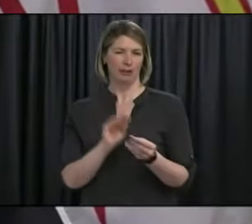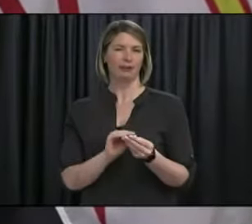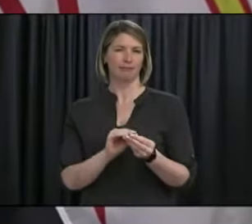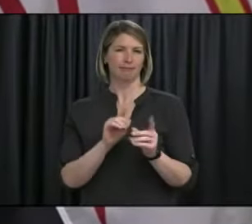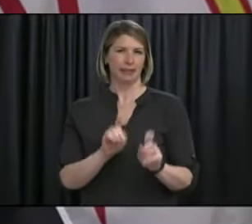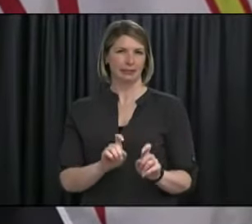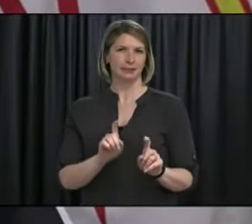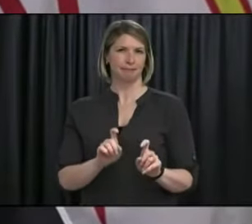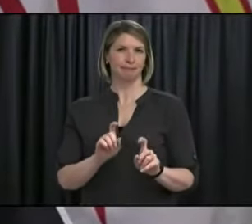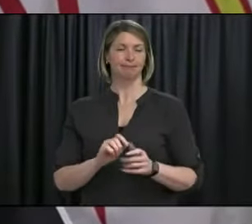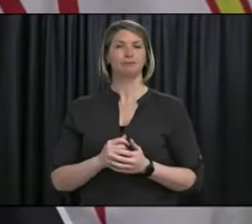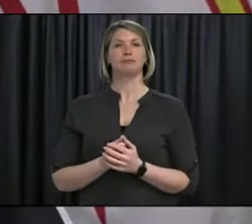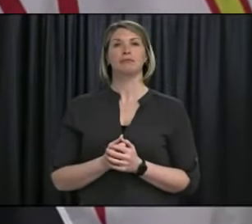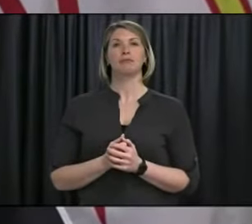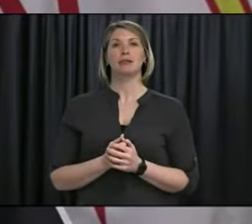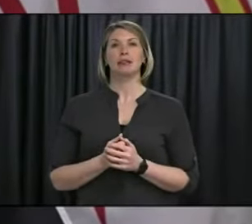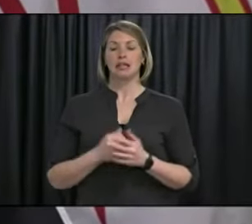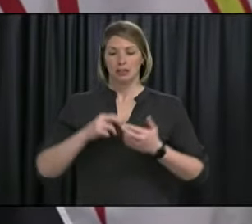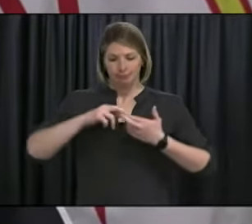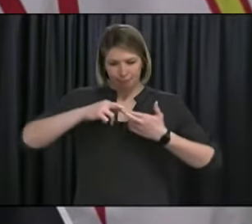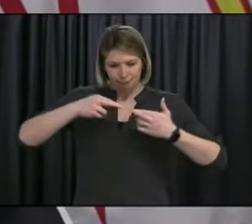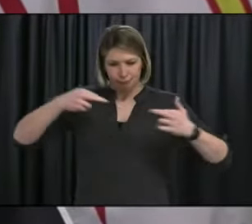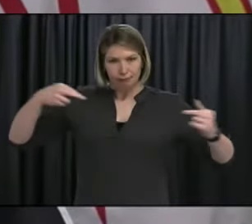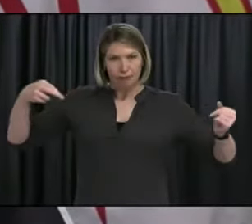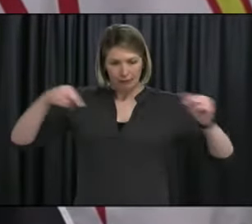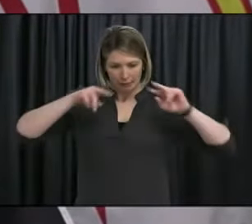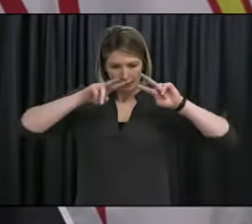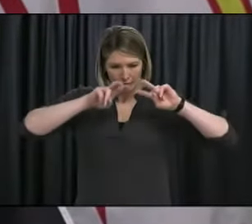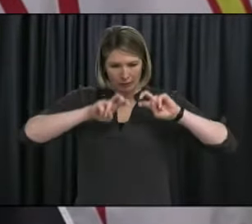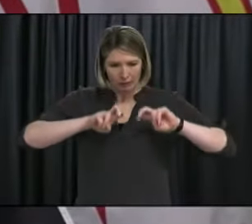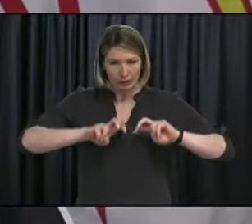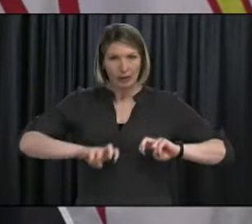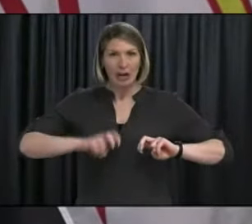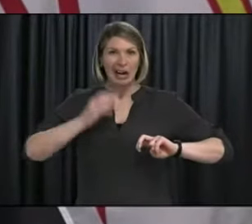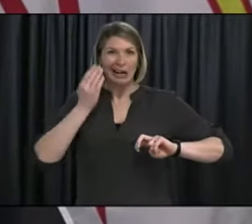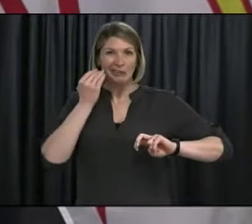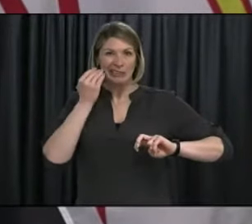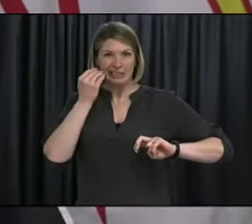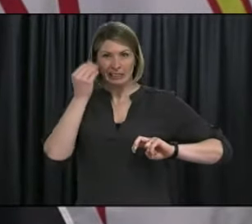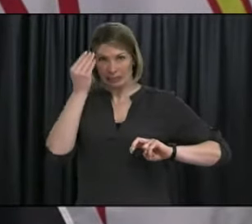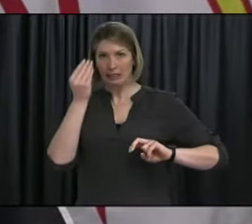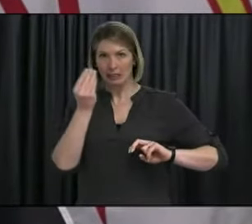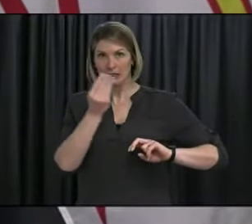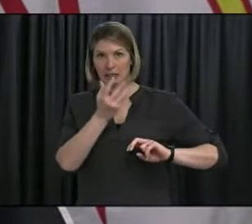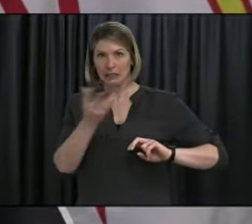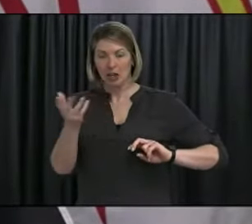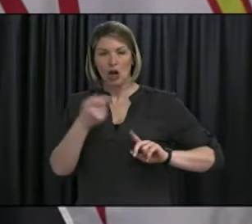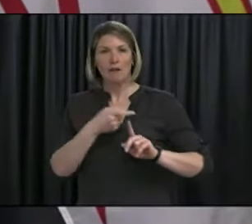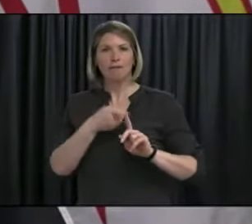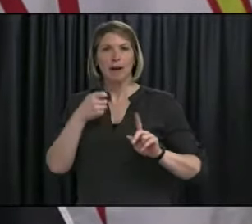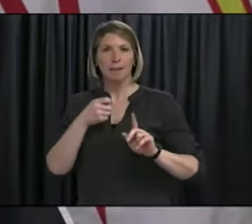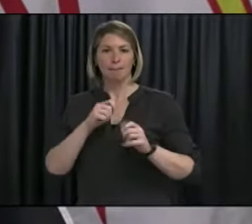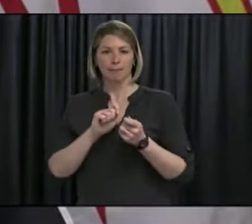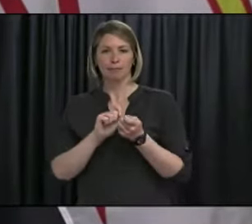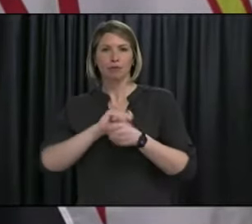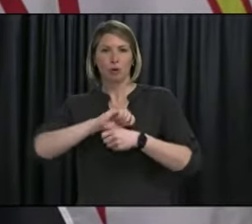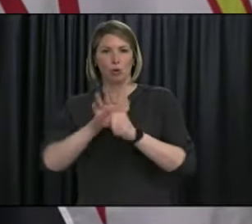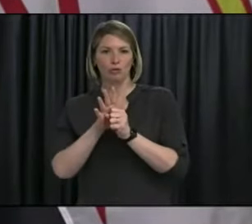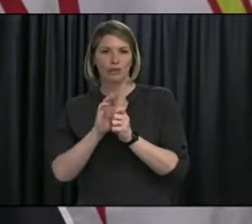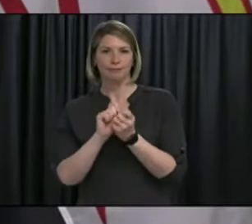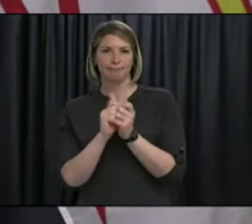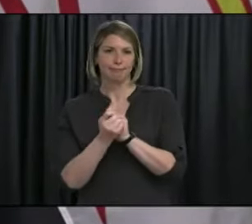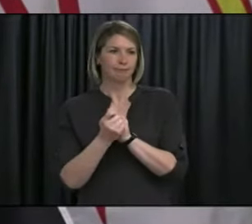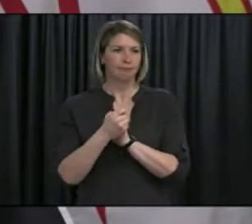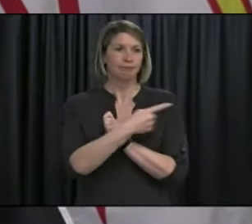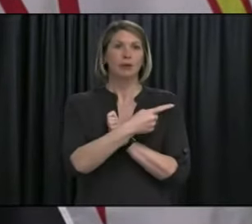Whole genome sequencing has identified that one of the cases we recently reported was a COVID variant, the variant that was first